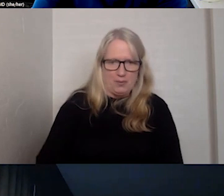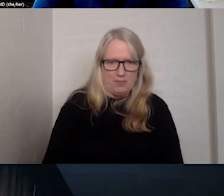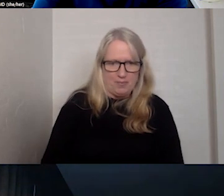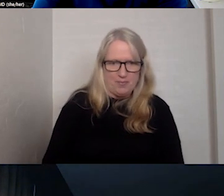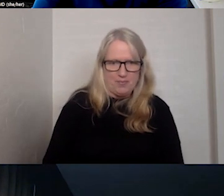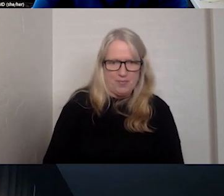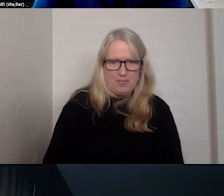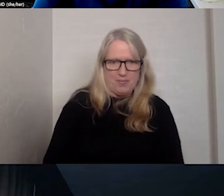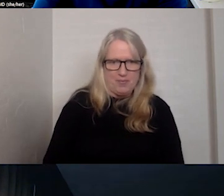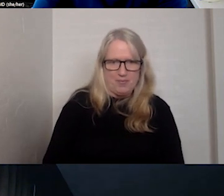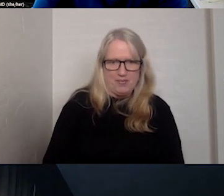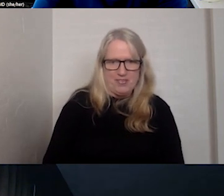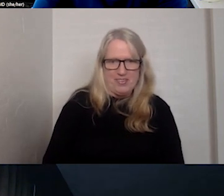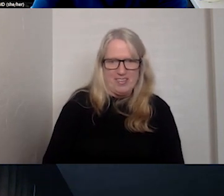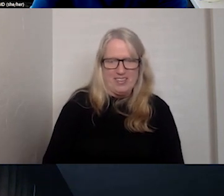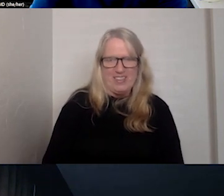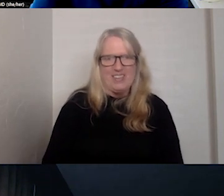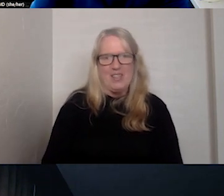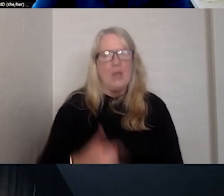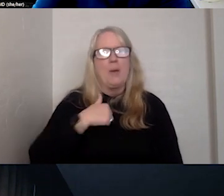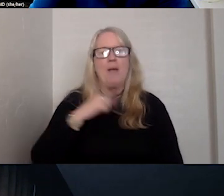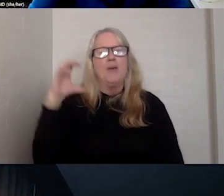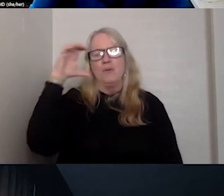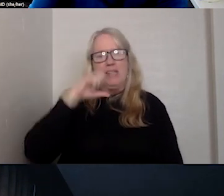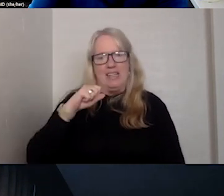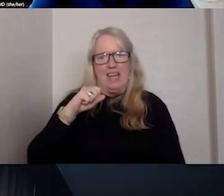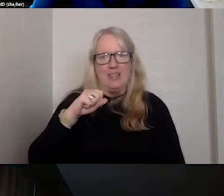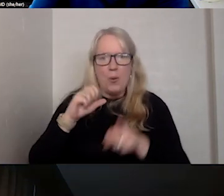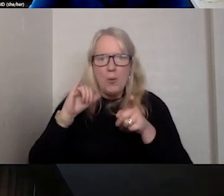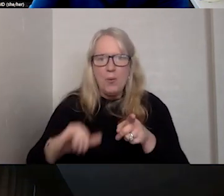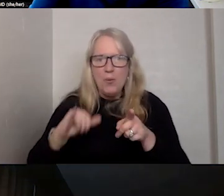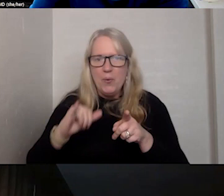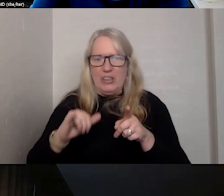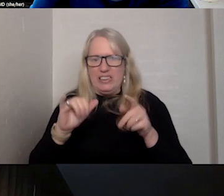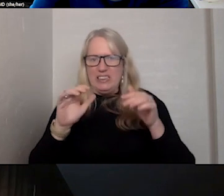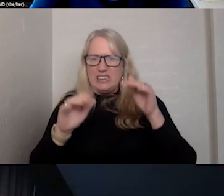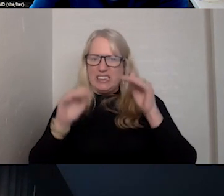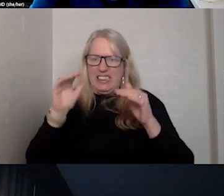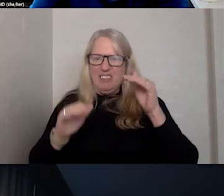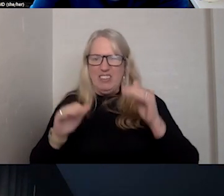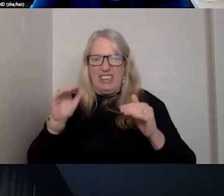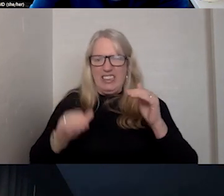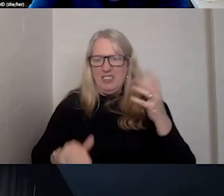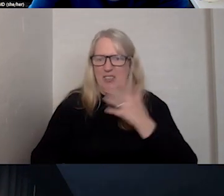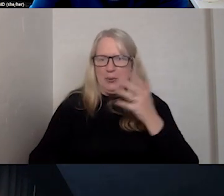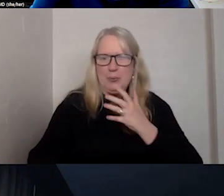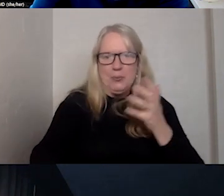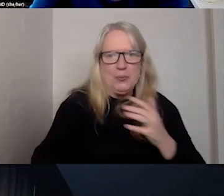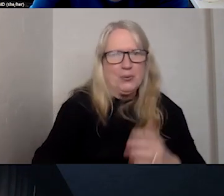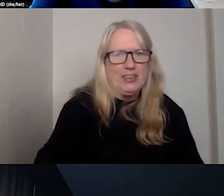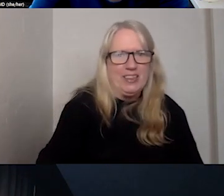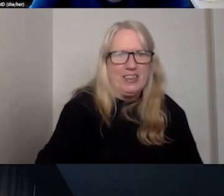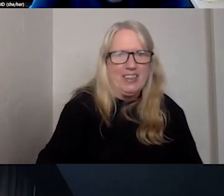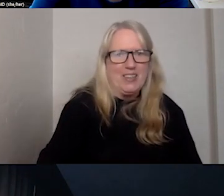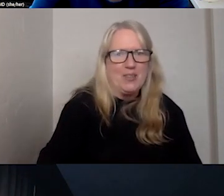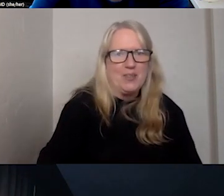All right. Because mine would just be a guess. Oh, we got a pretty even split for you. So